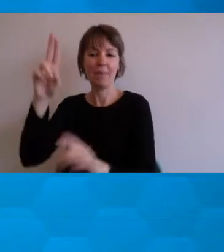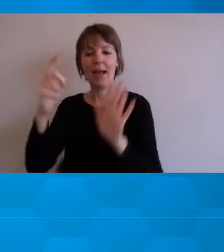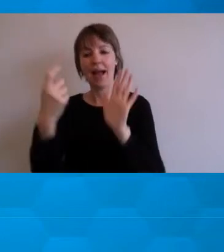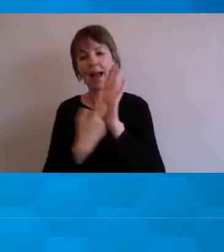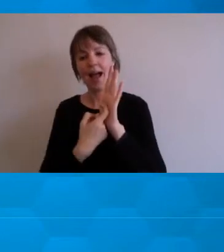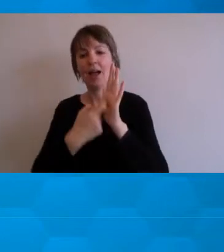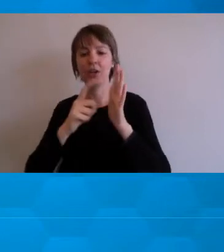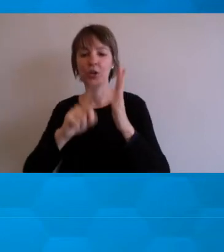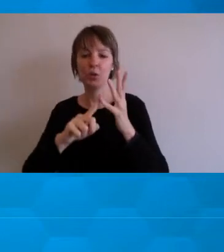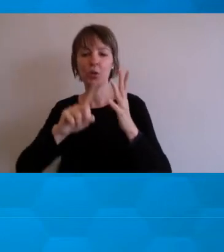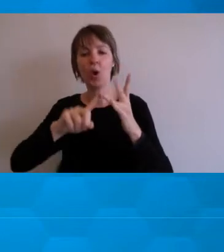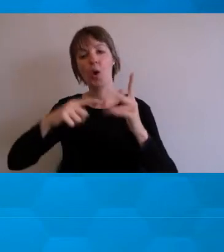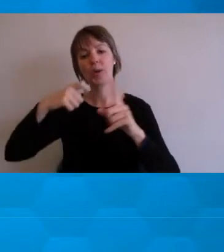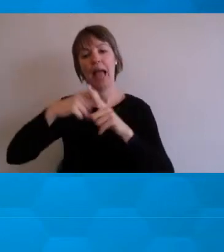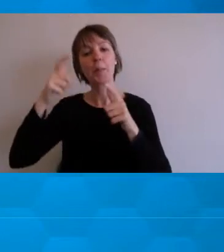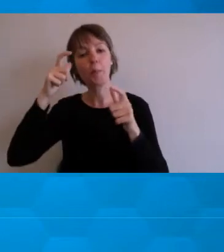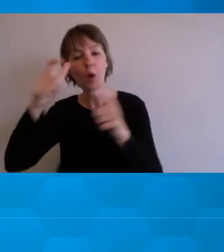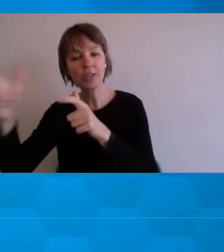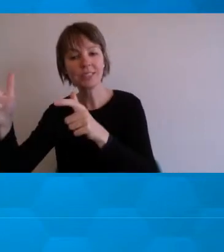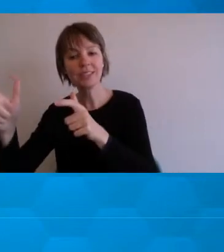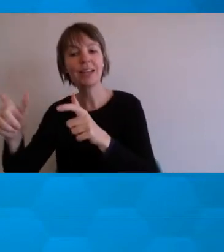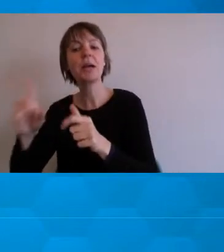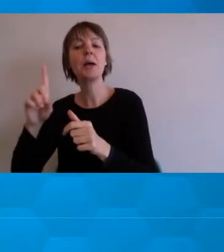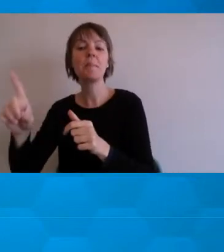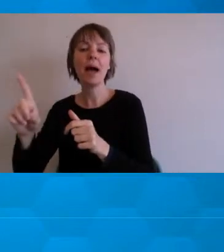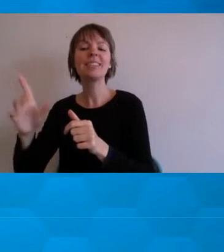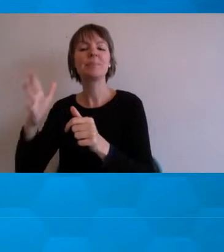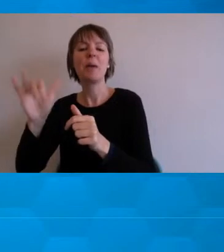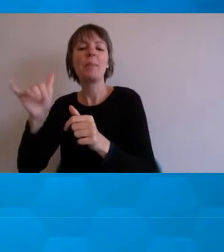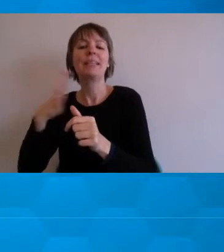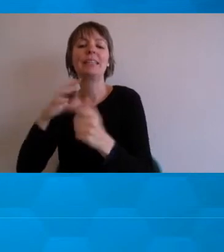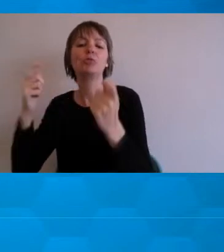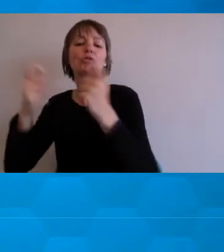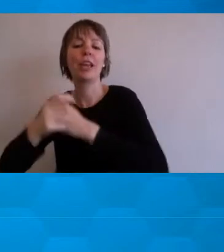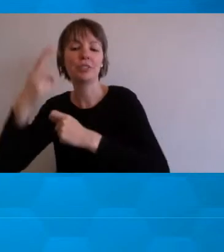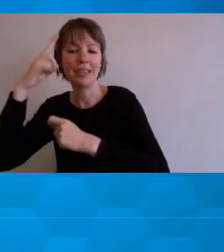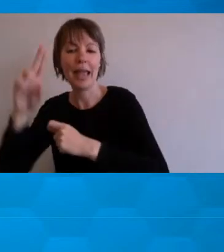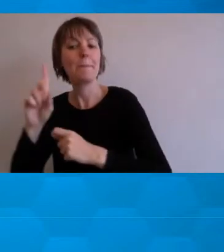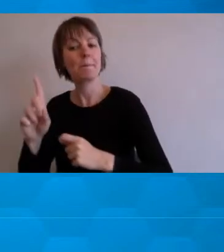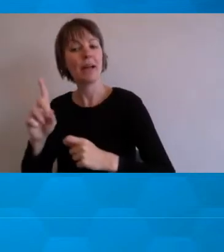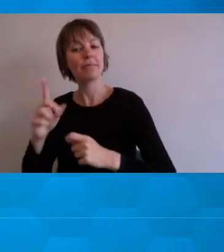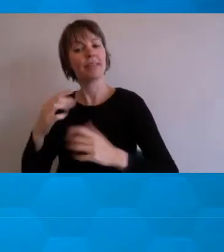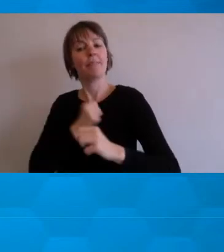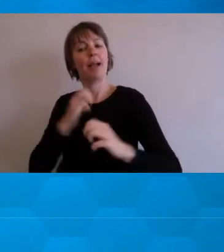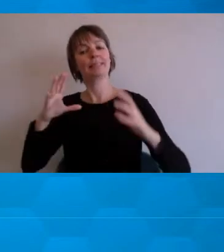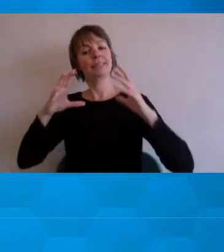summary of the RUOK monitor that I've implemented. Thank you. you.